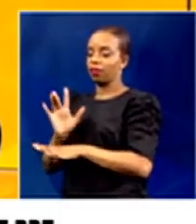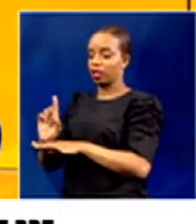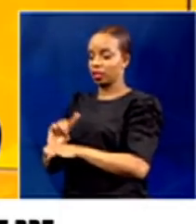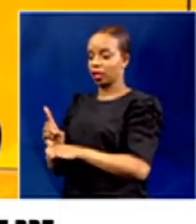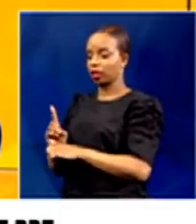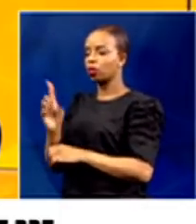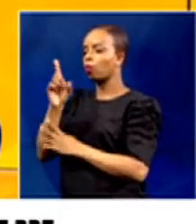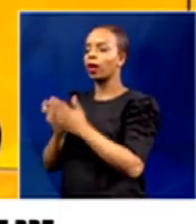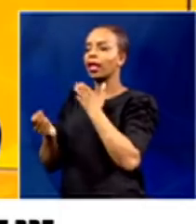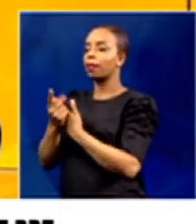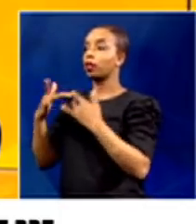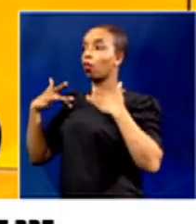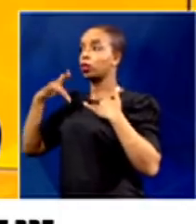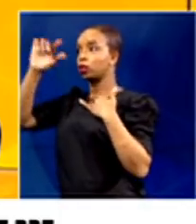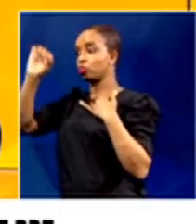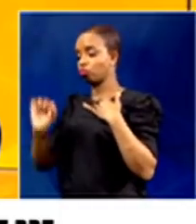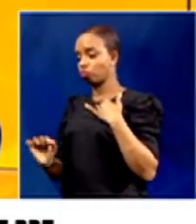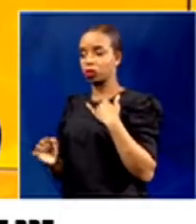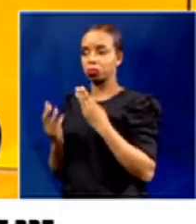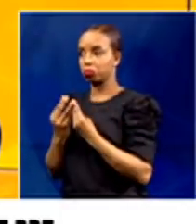addressed? Yes, Mr. Dolopi and then Mr. Manuel.